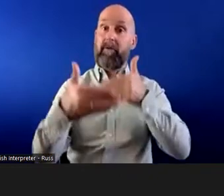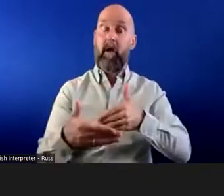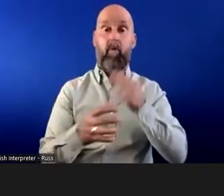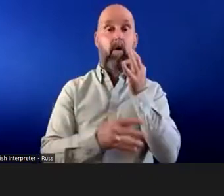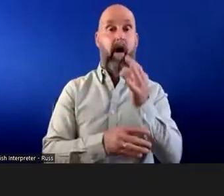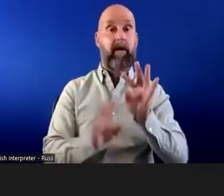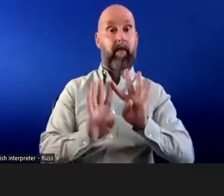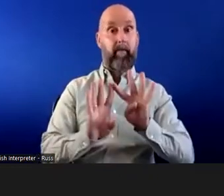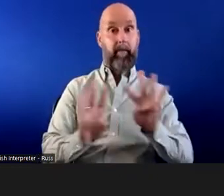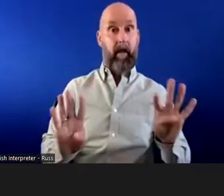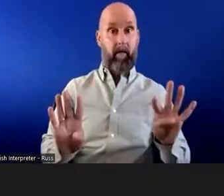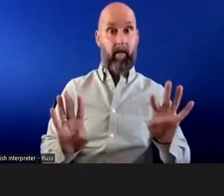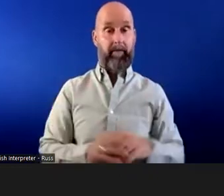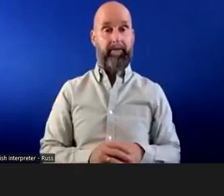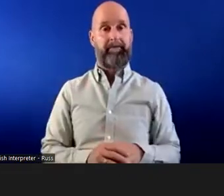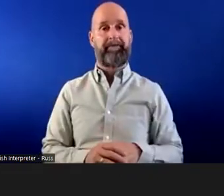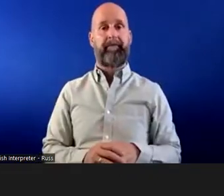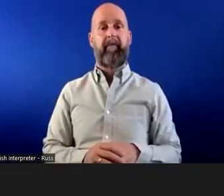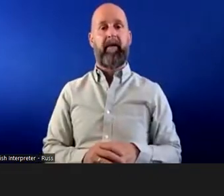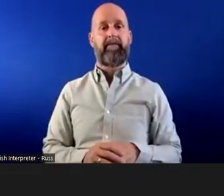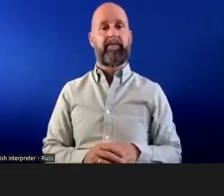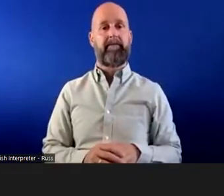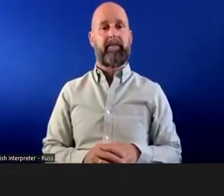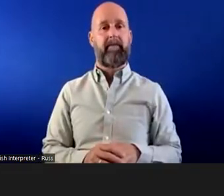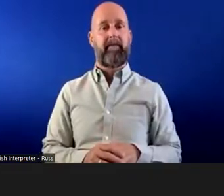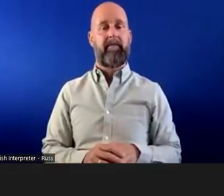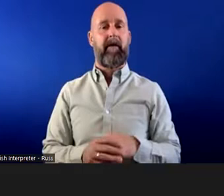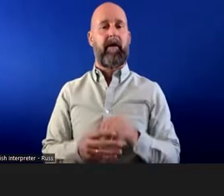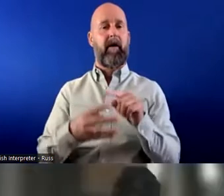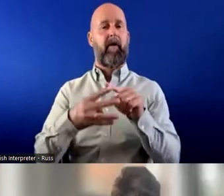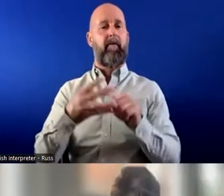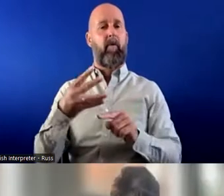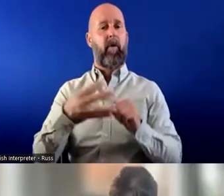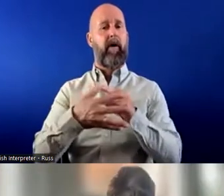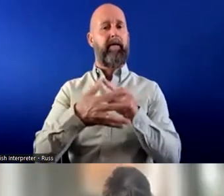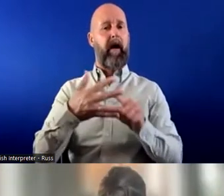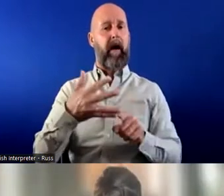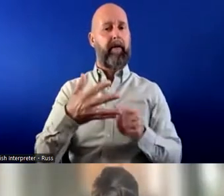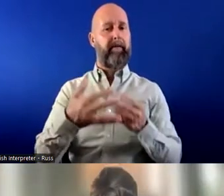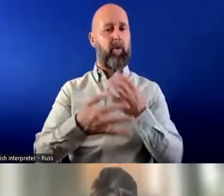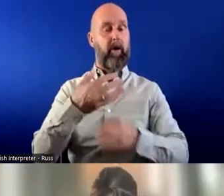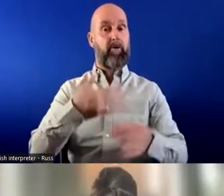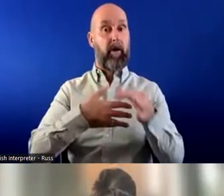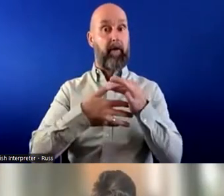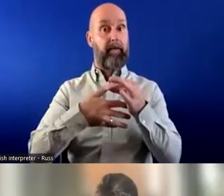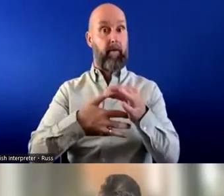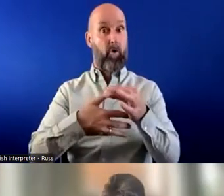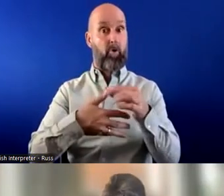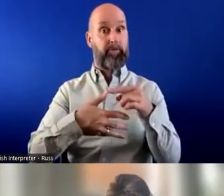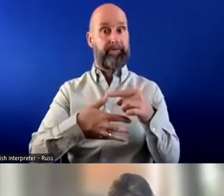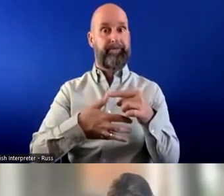just to address four or five questions that we have. The first of which is